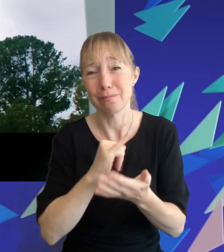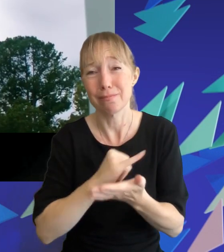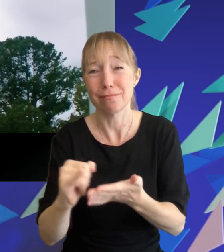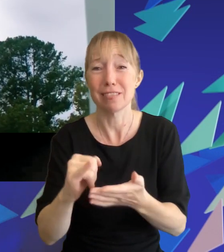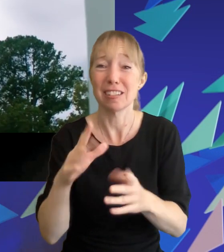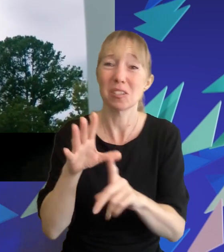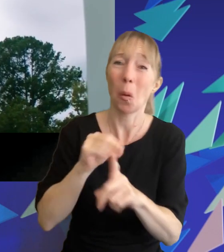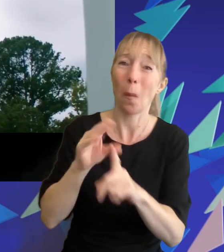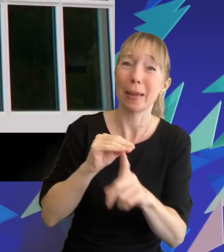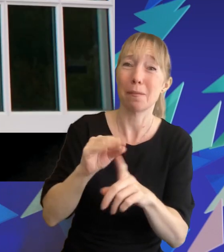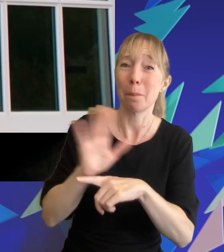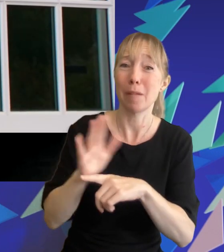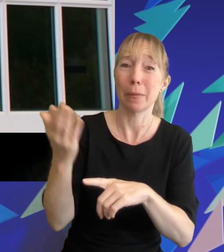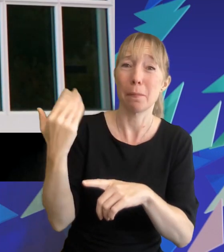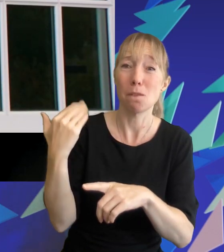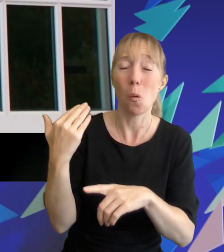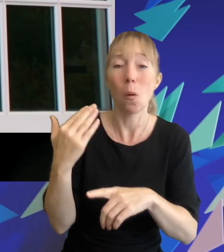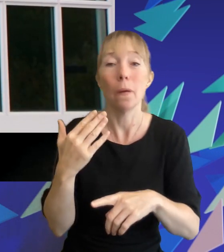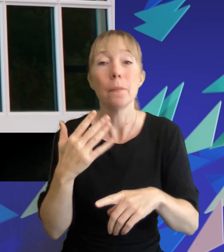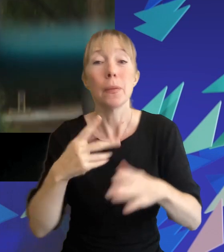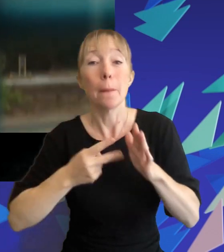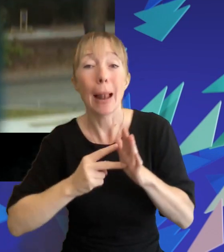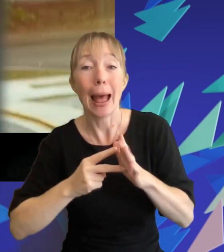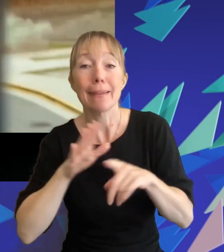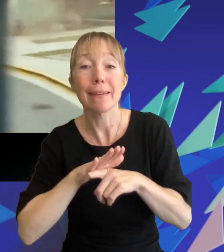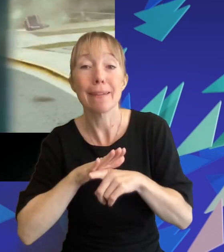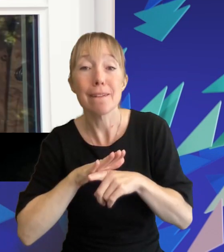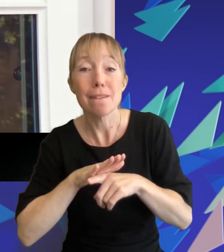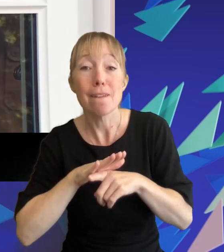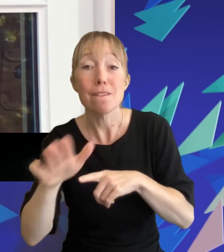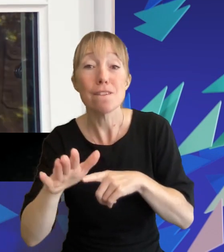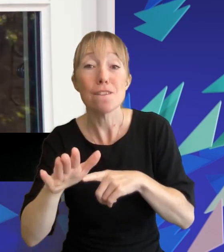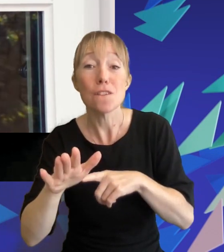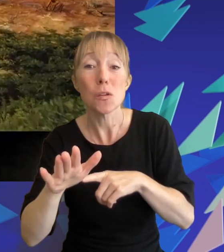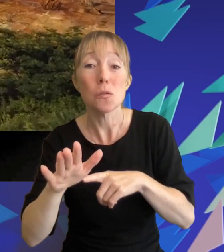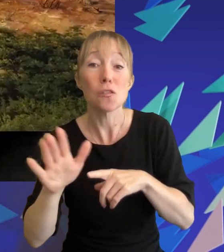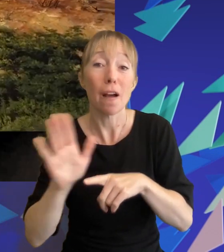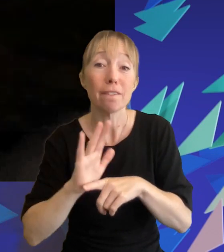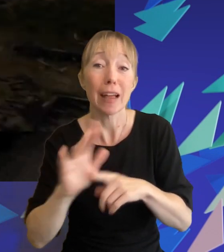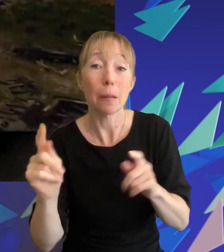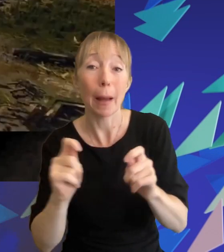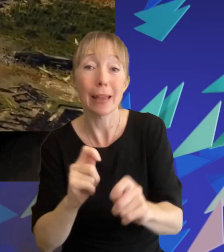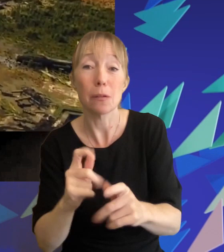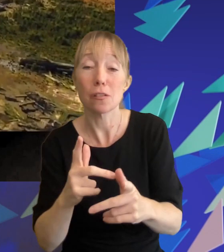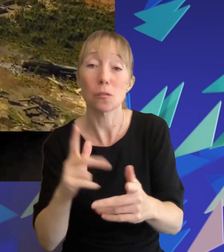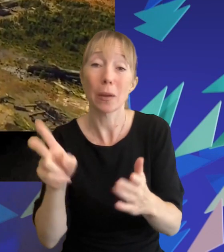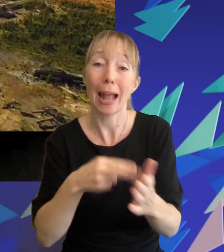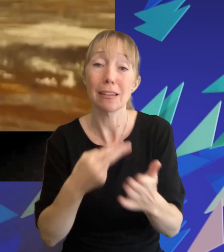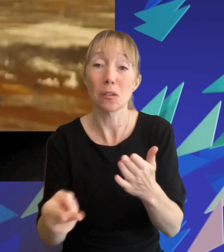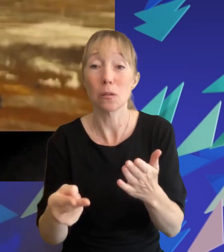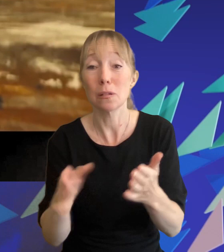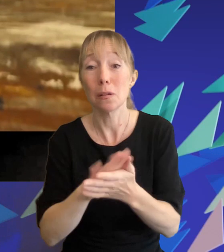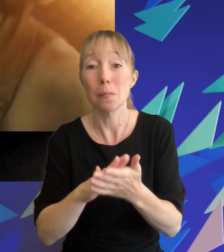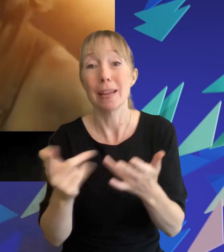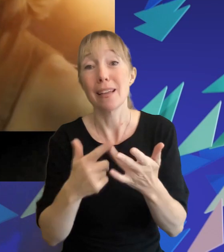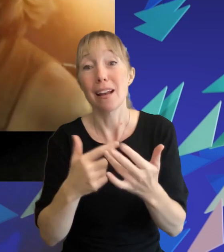future series adaptations were cancelled and there was yet another unfinished franchise whilst these examples of bad choices were